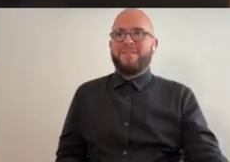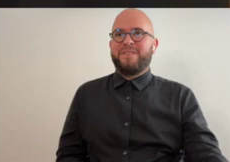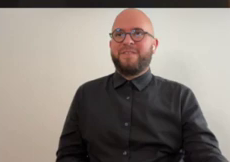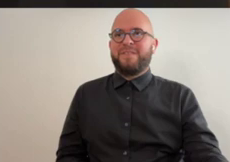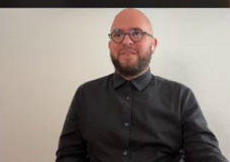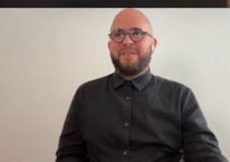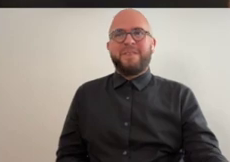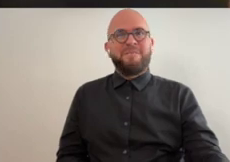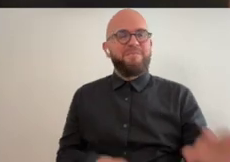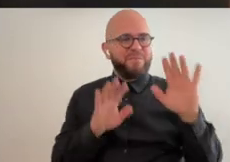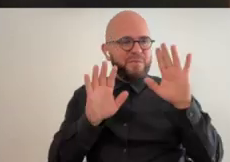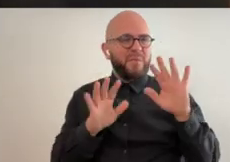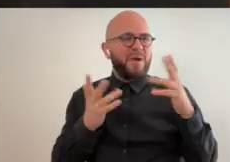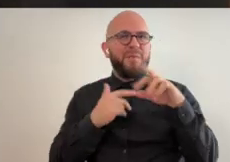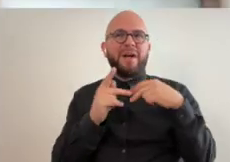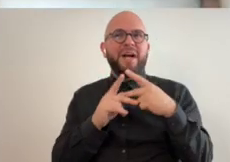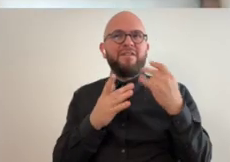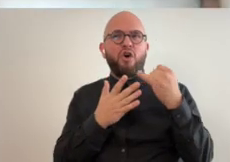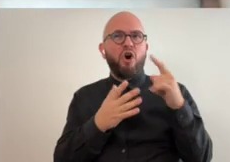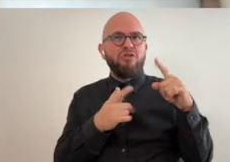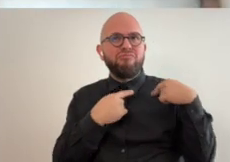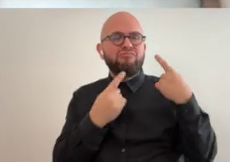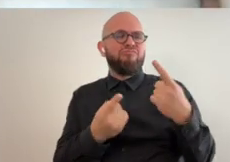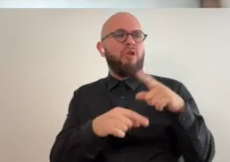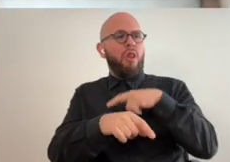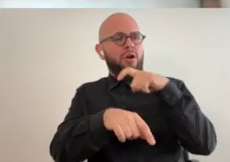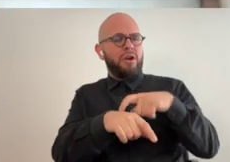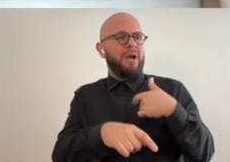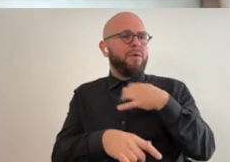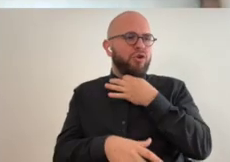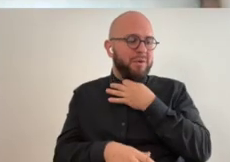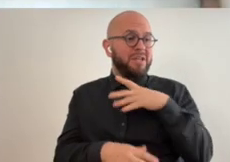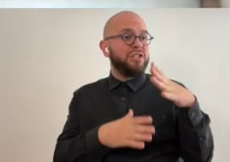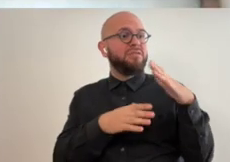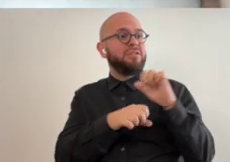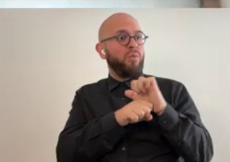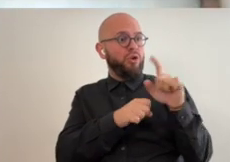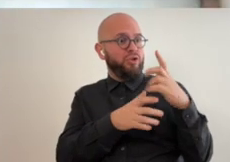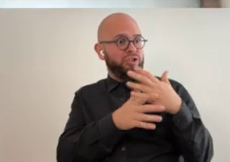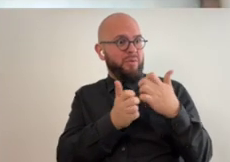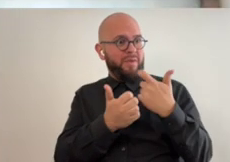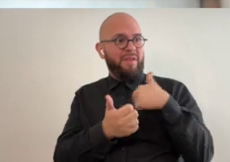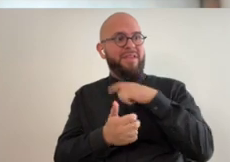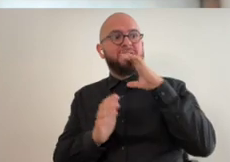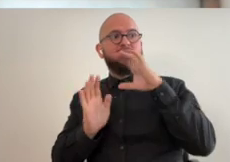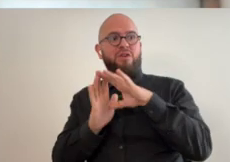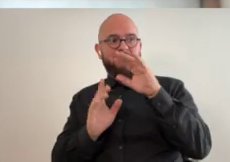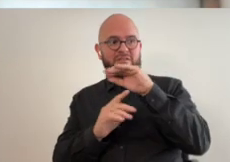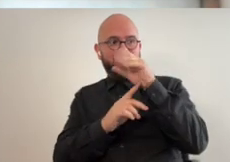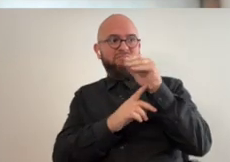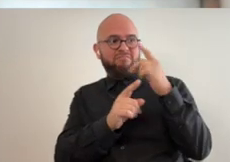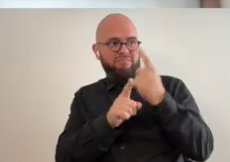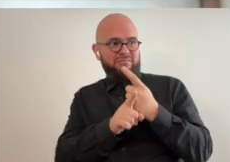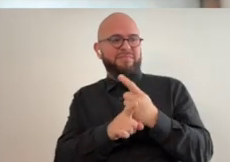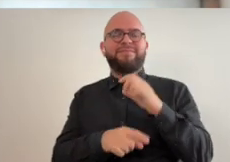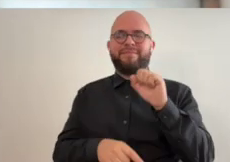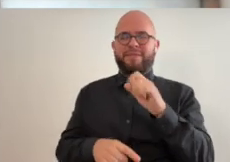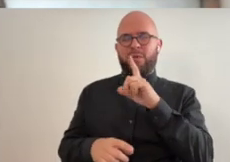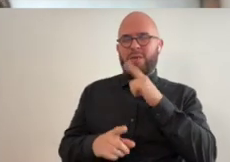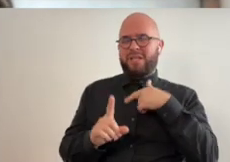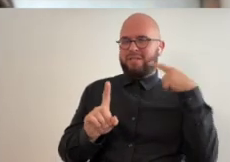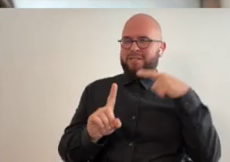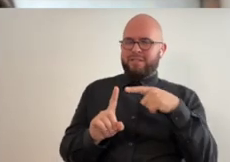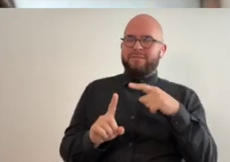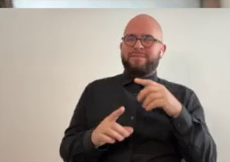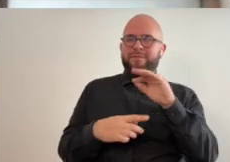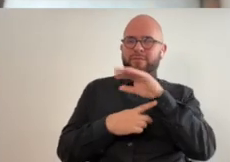enter it and see what happens sounds great what kind of art have you been doing for a long time you your work that you're sharing with us is